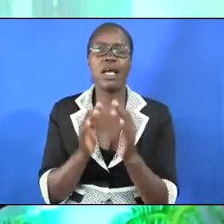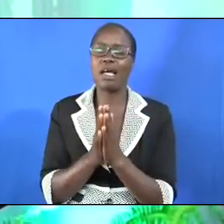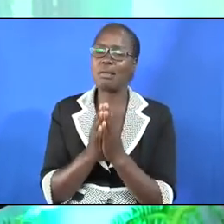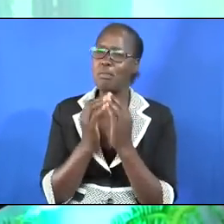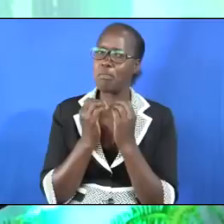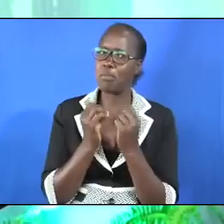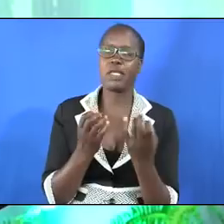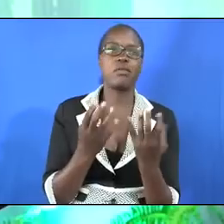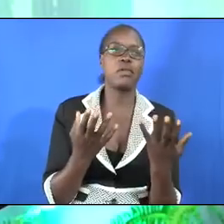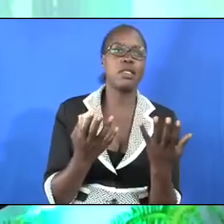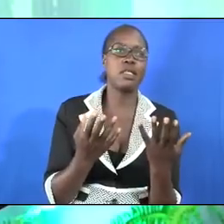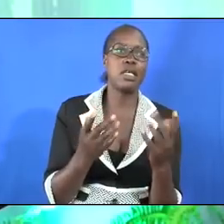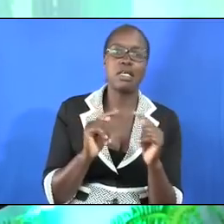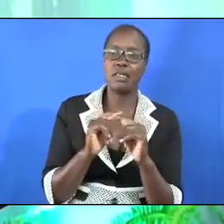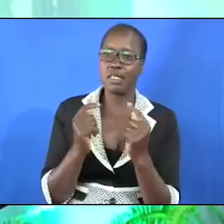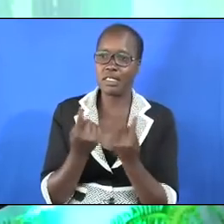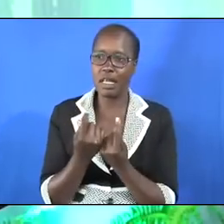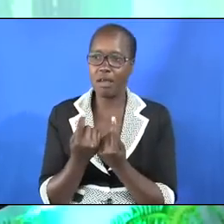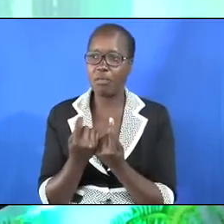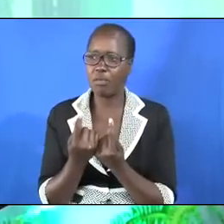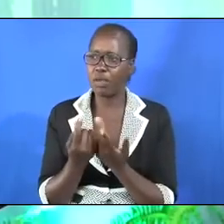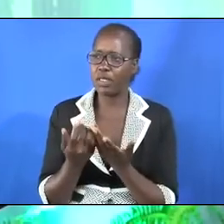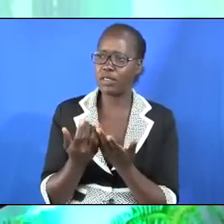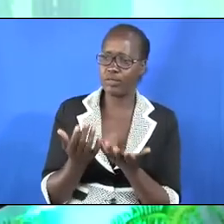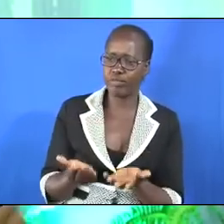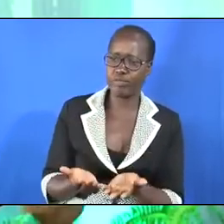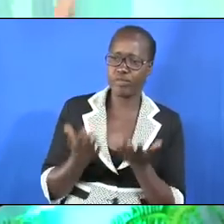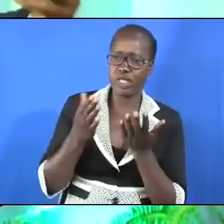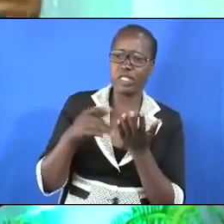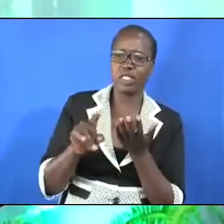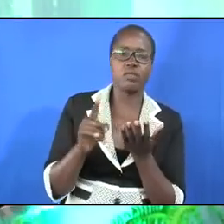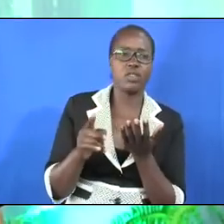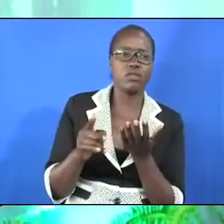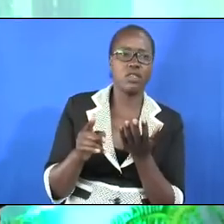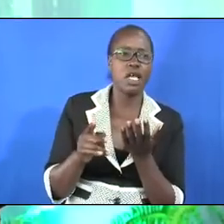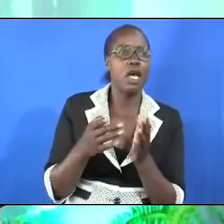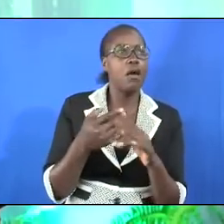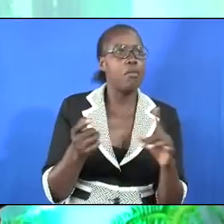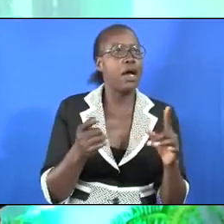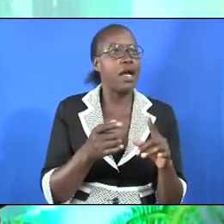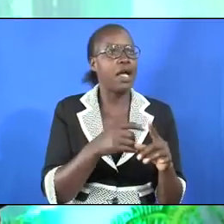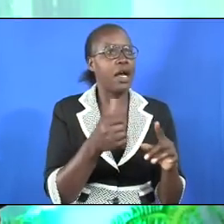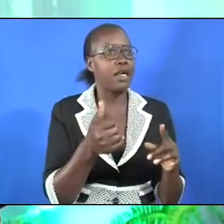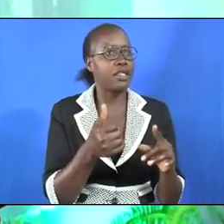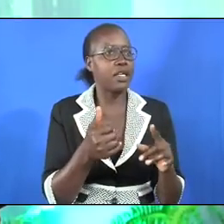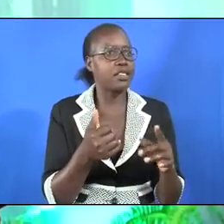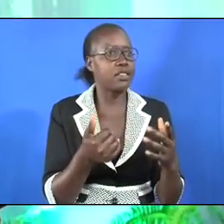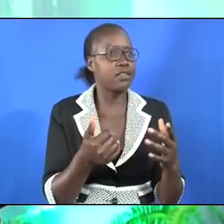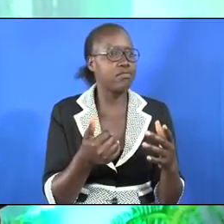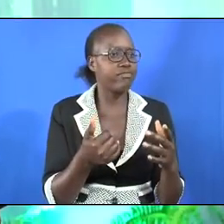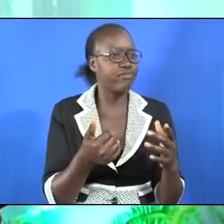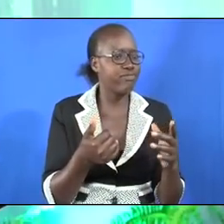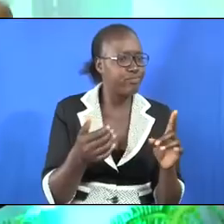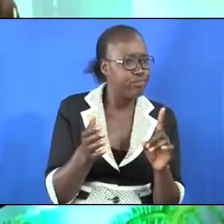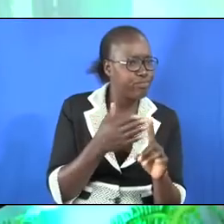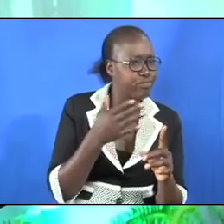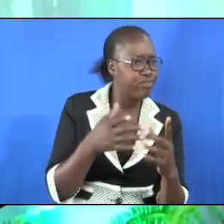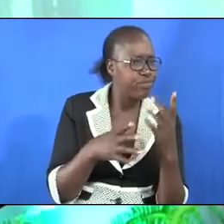tried to enhance themselves by raiding others and